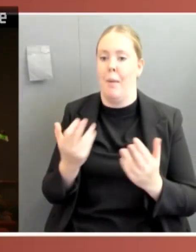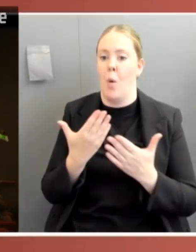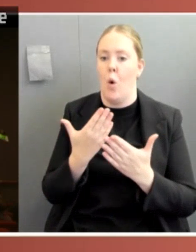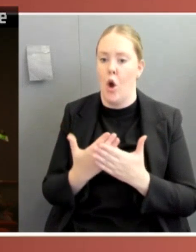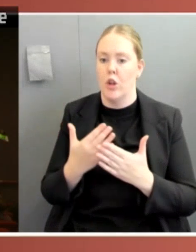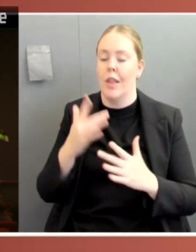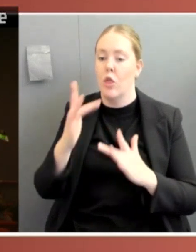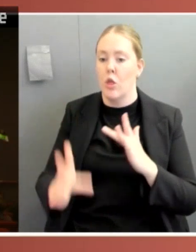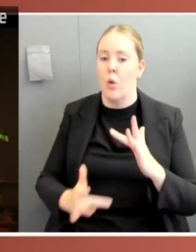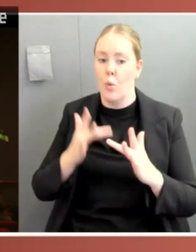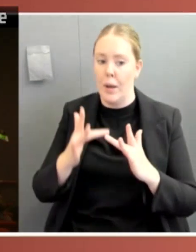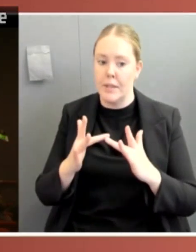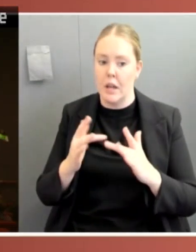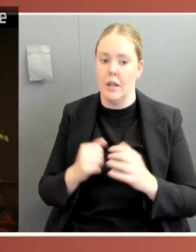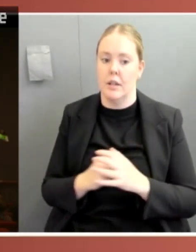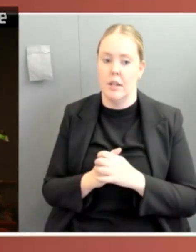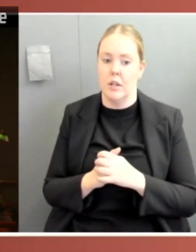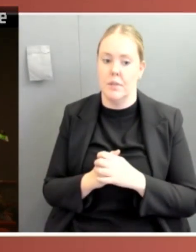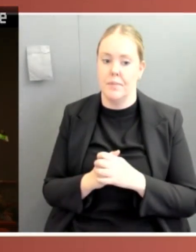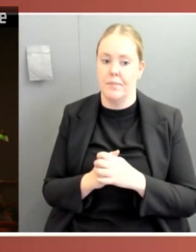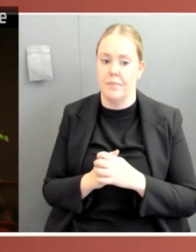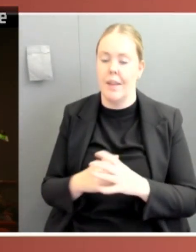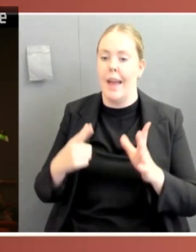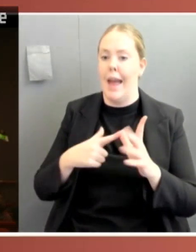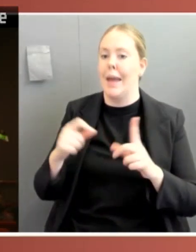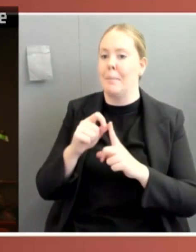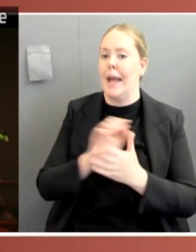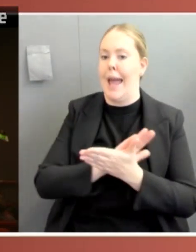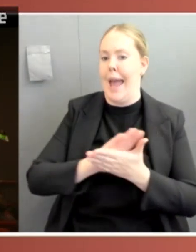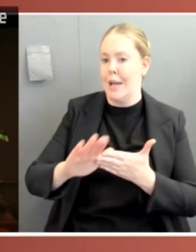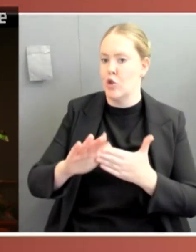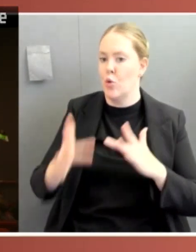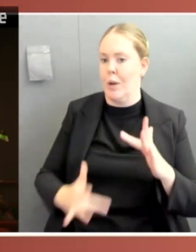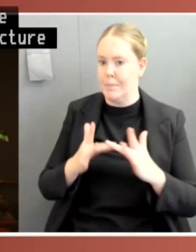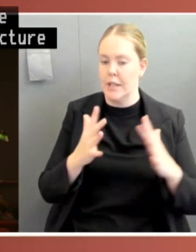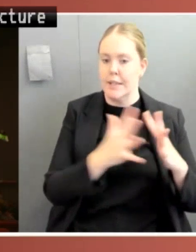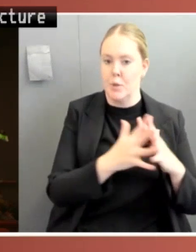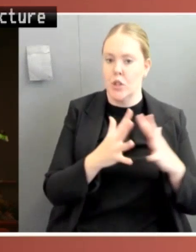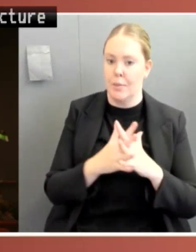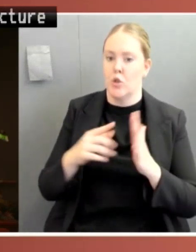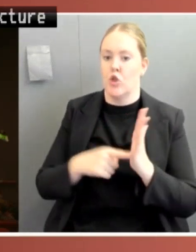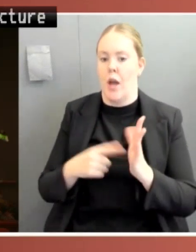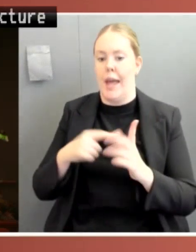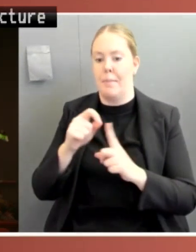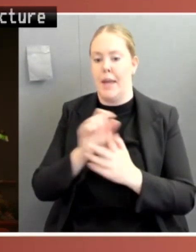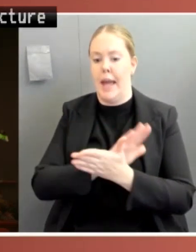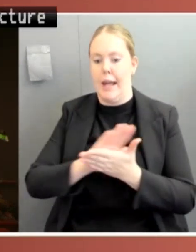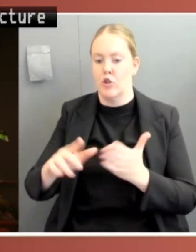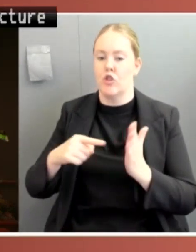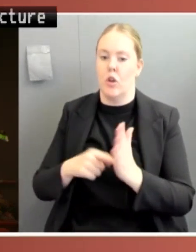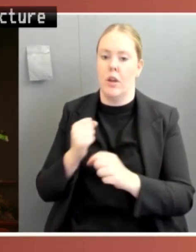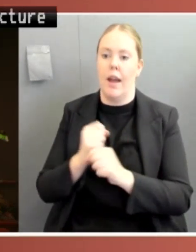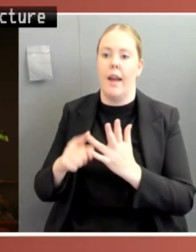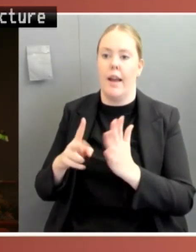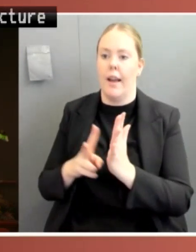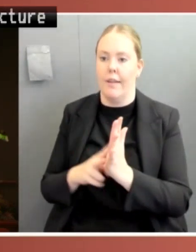Senate Lecture Series page on the APH website that's www.aph.gov.au and we hope that you